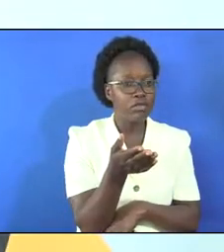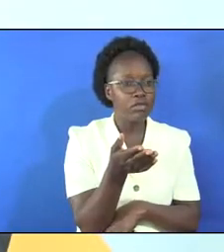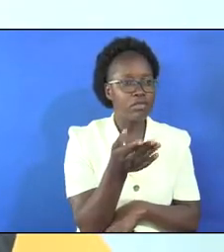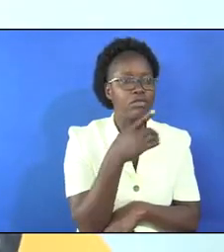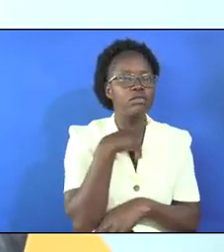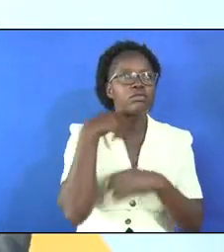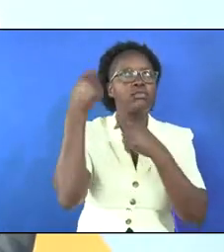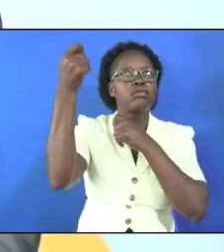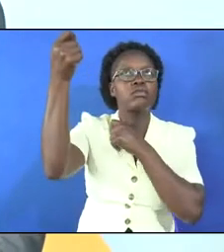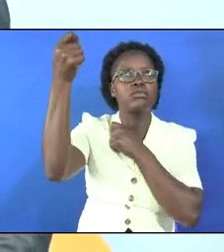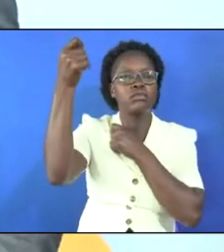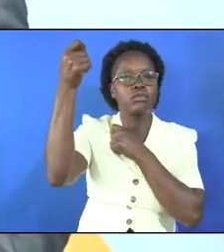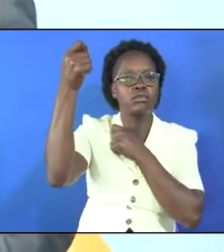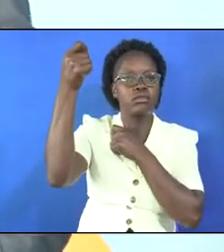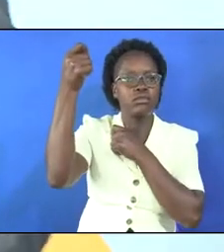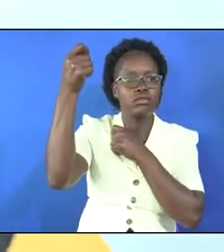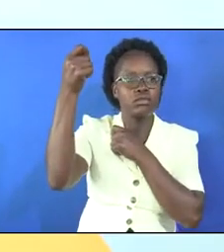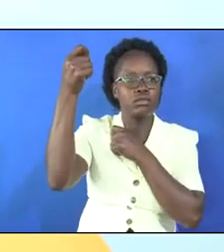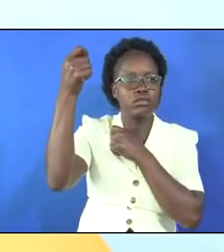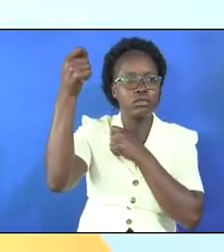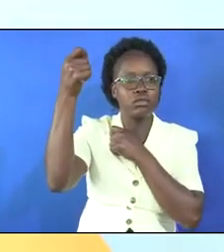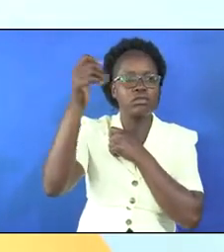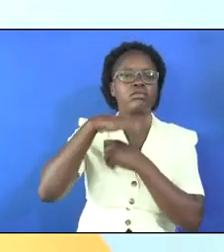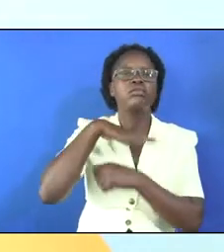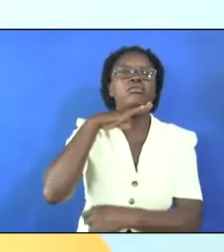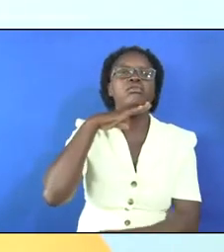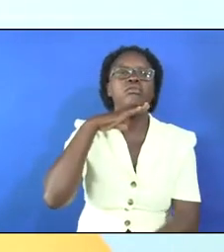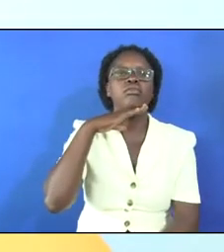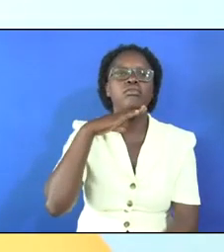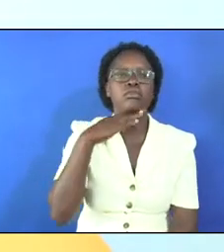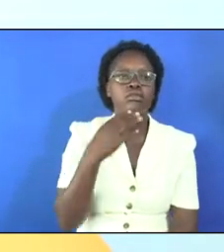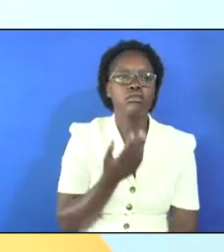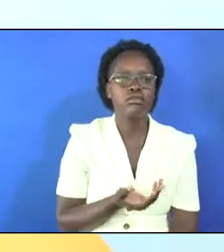hanged himself up and died